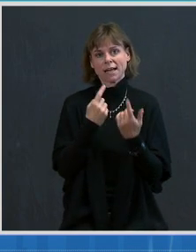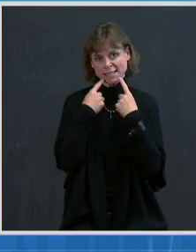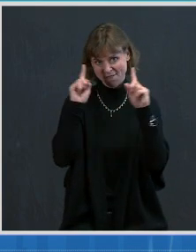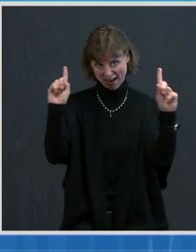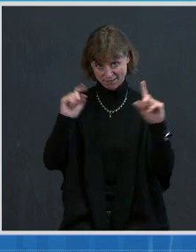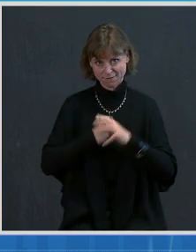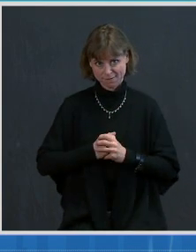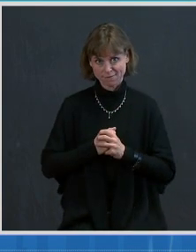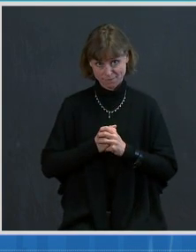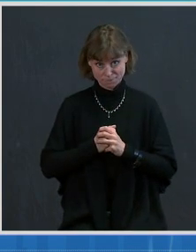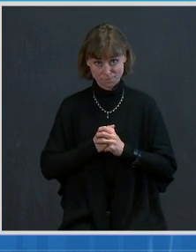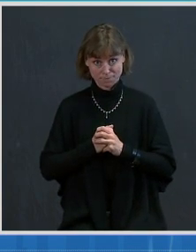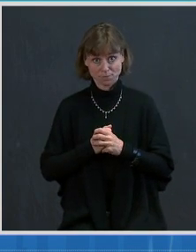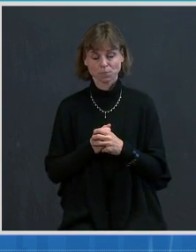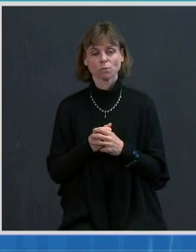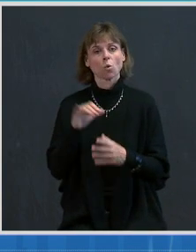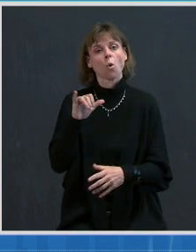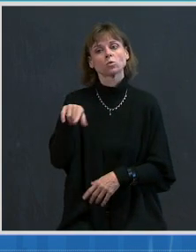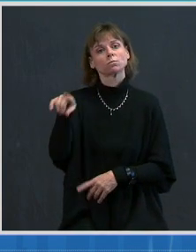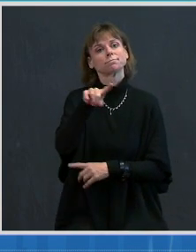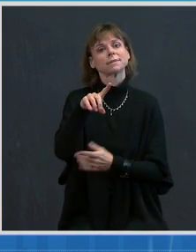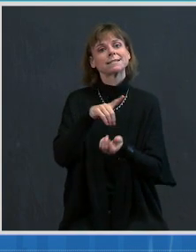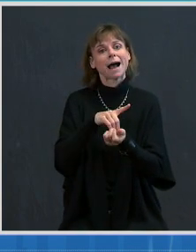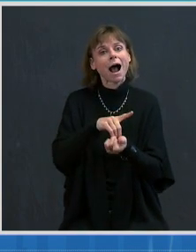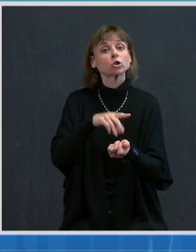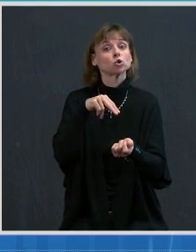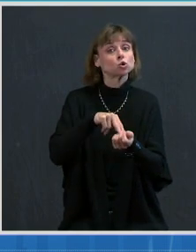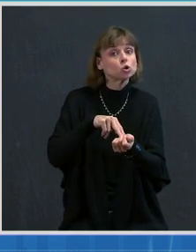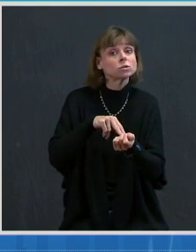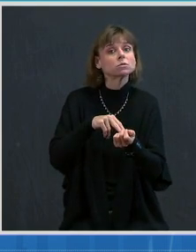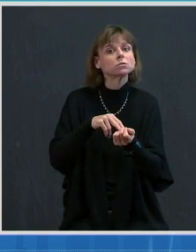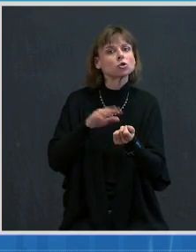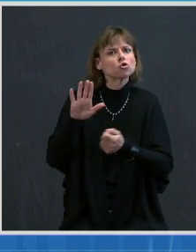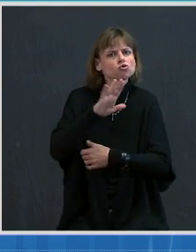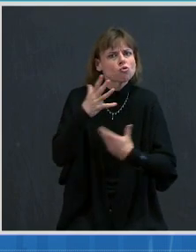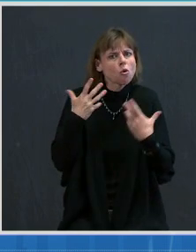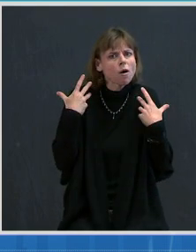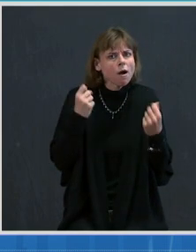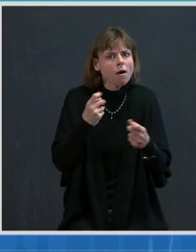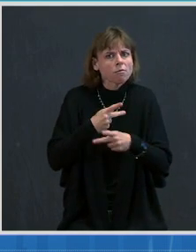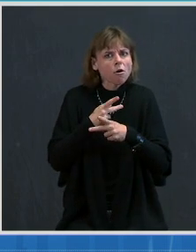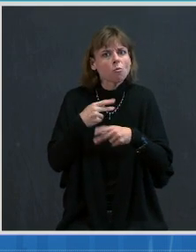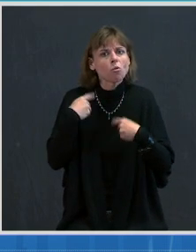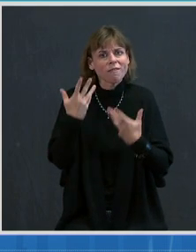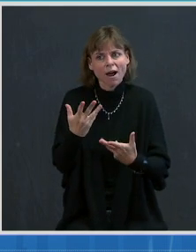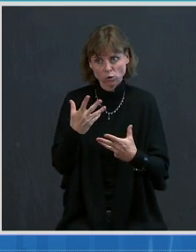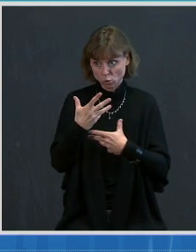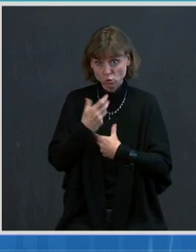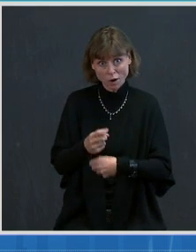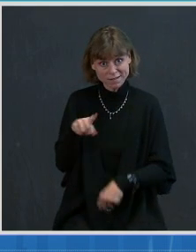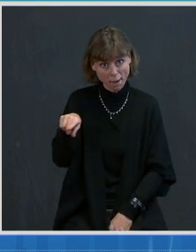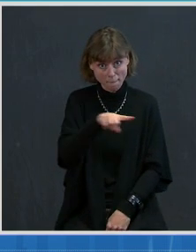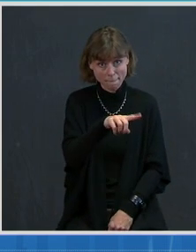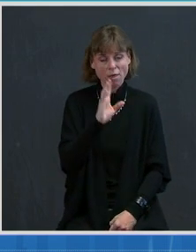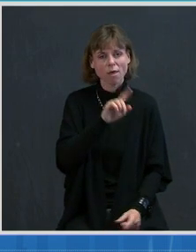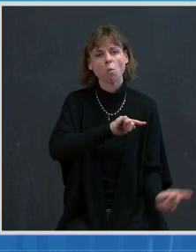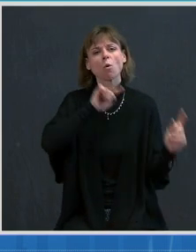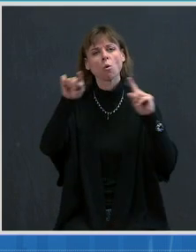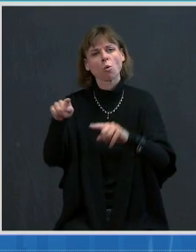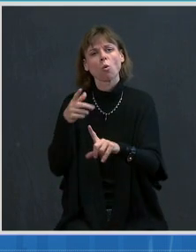It also means that doctors, nurses, and healthcare providers you trust will be out in your communities administering vaccines